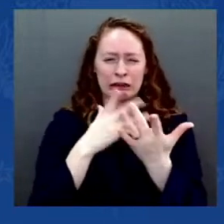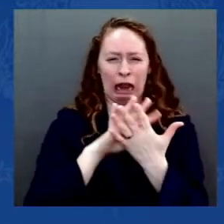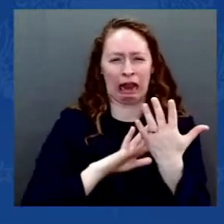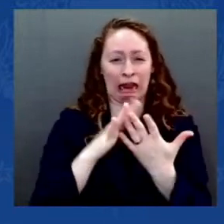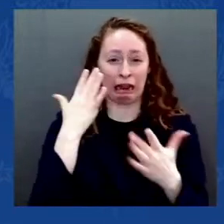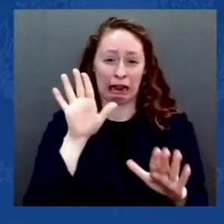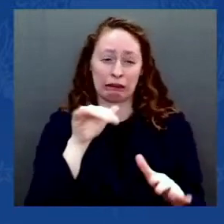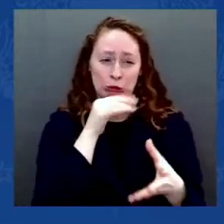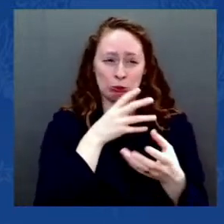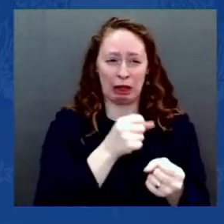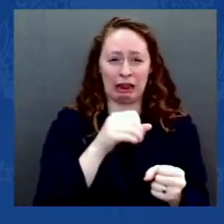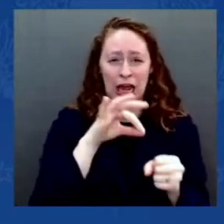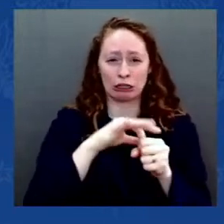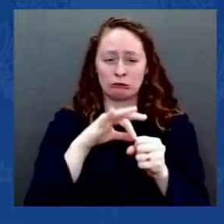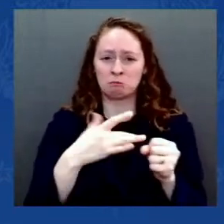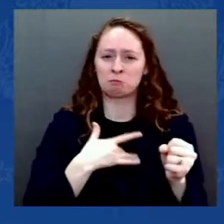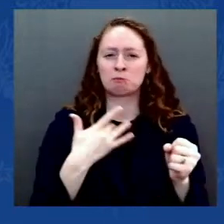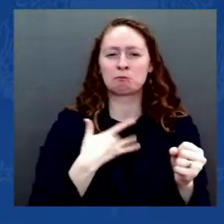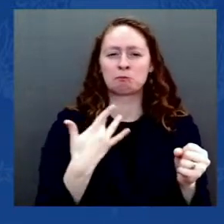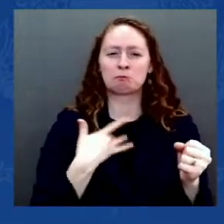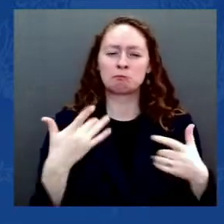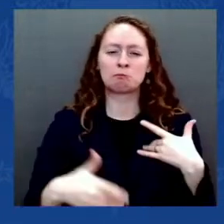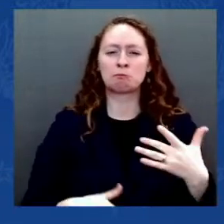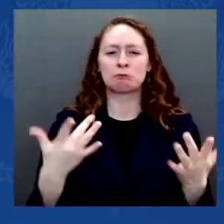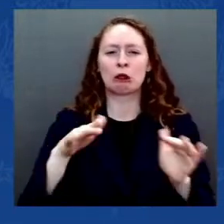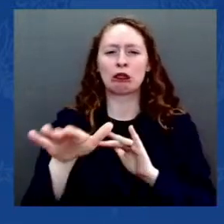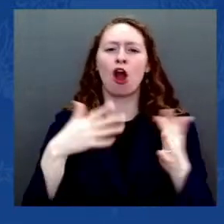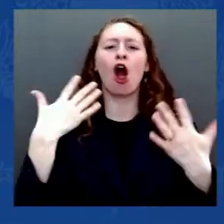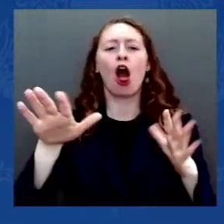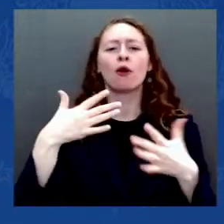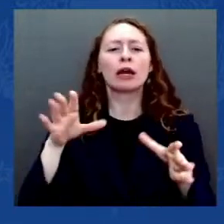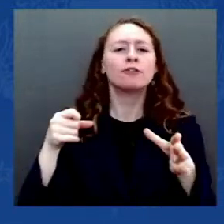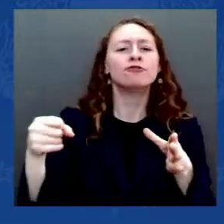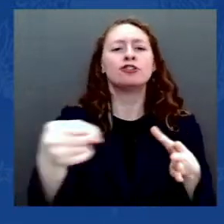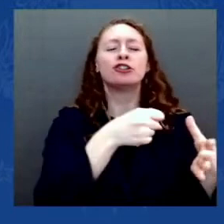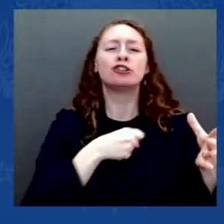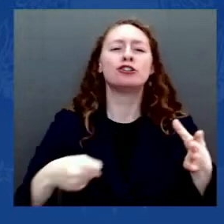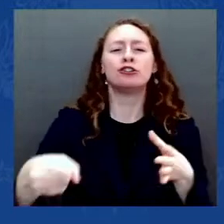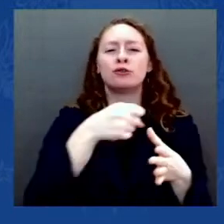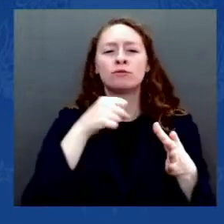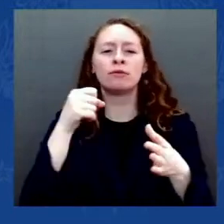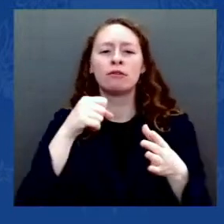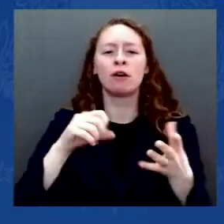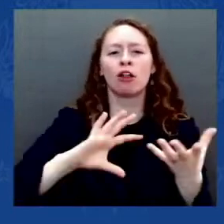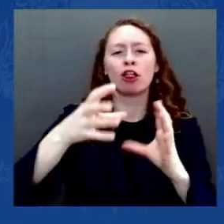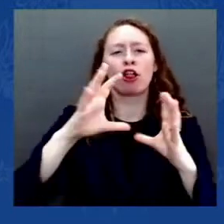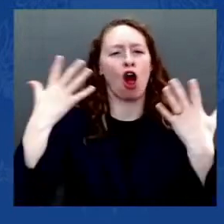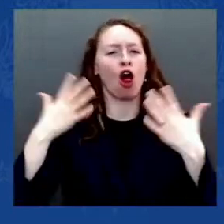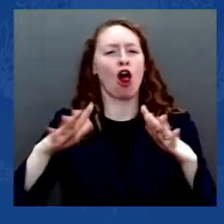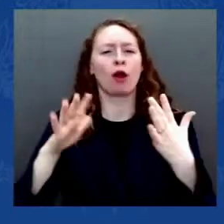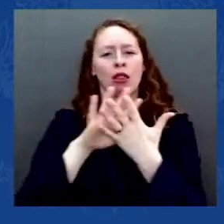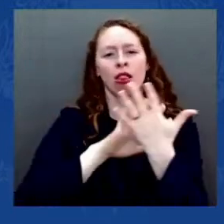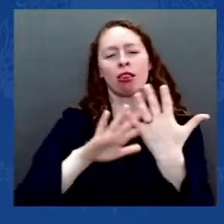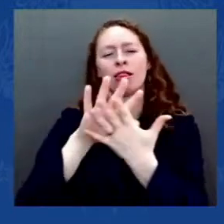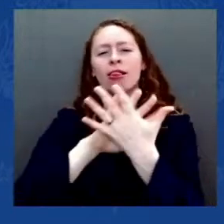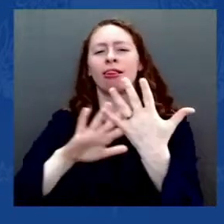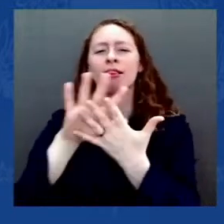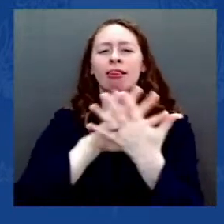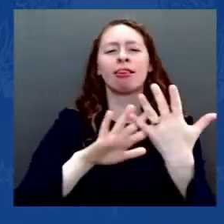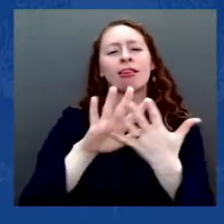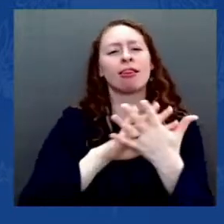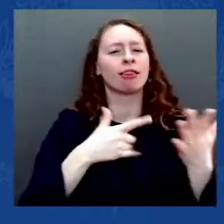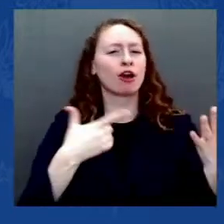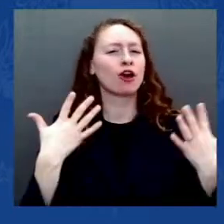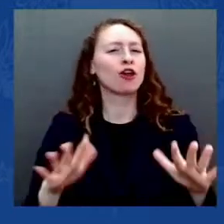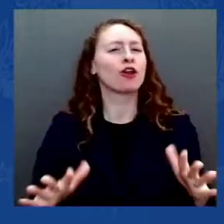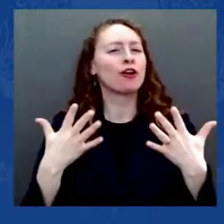to cover for the truth. He's not just a former president. He's a defeated former